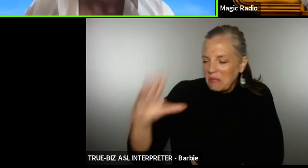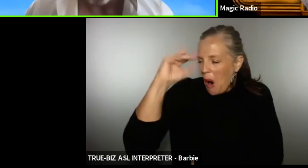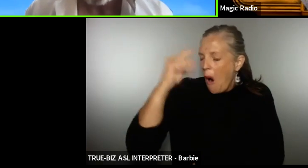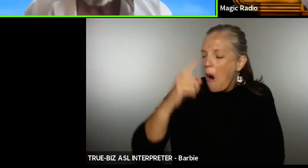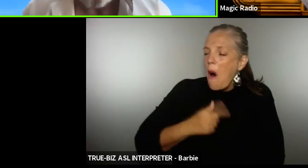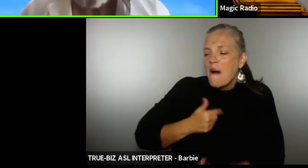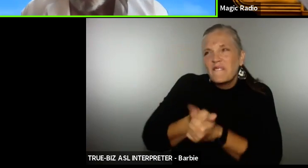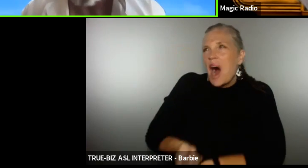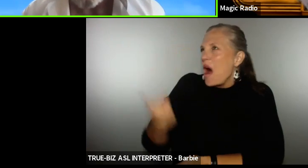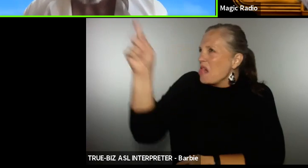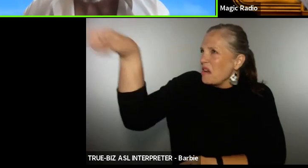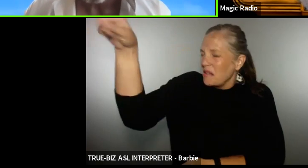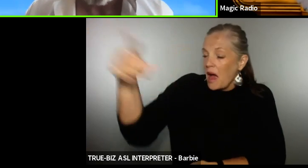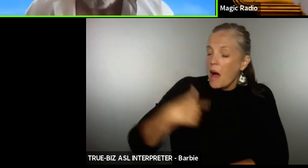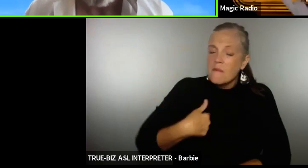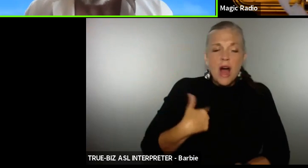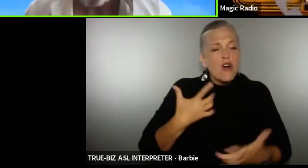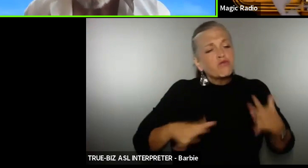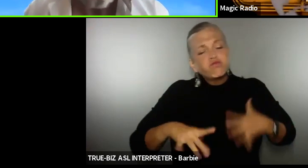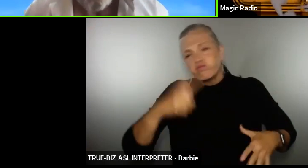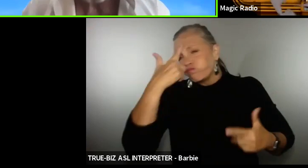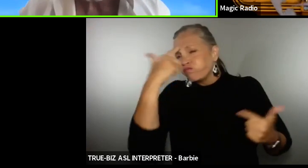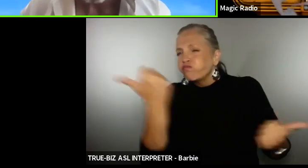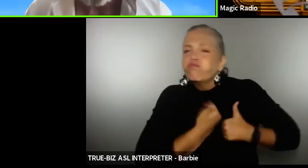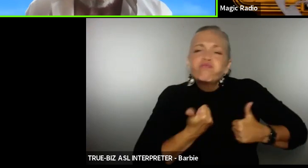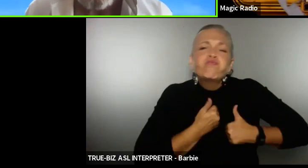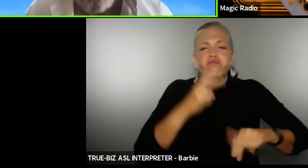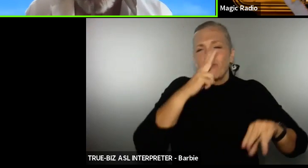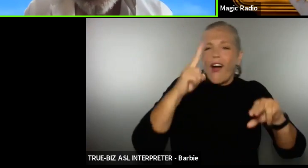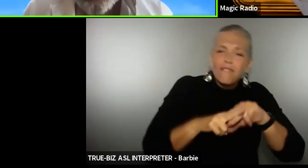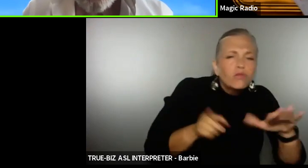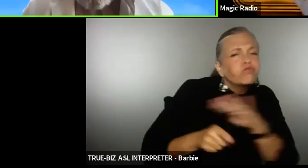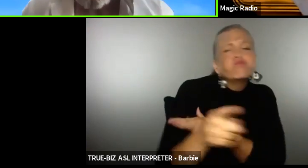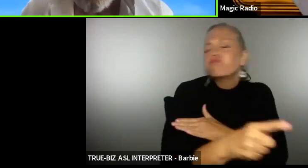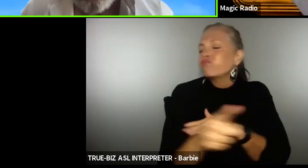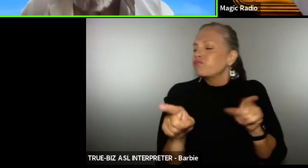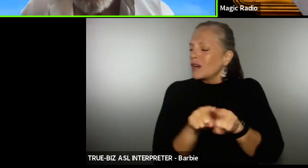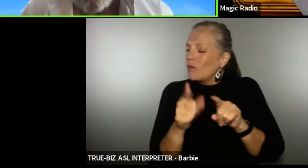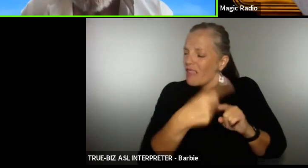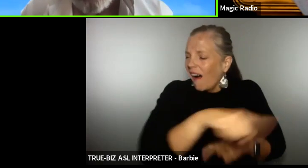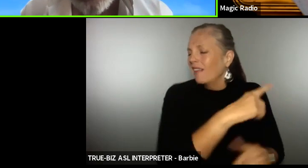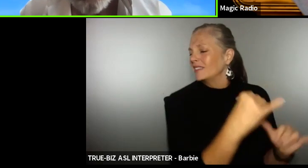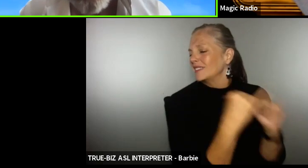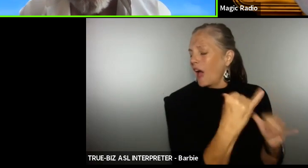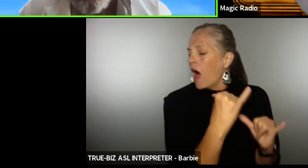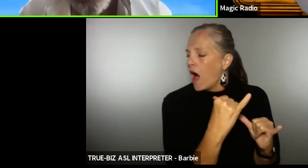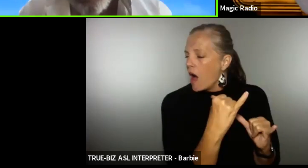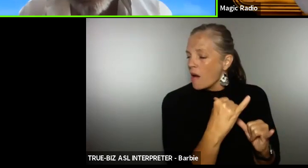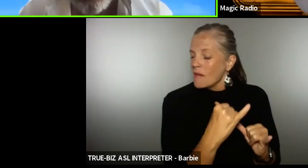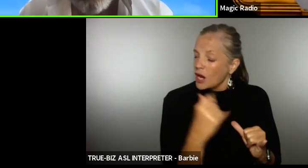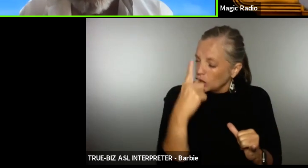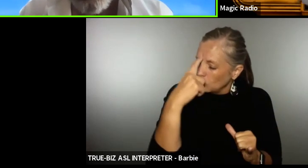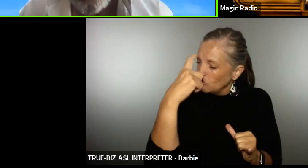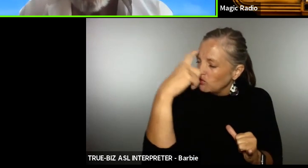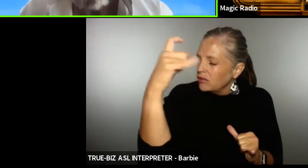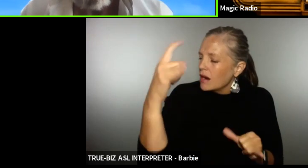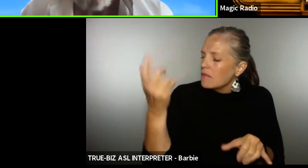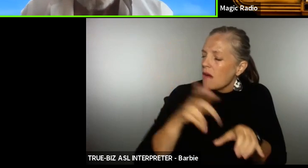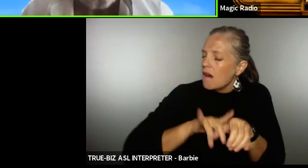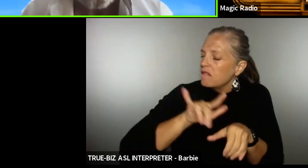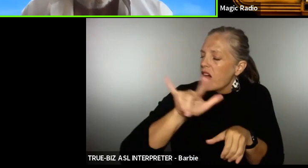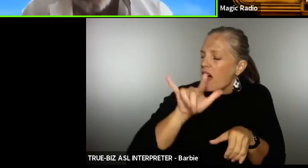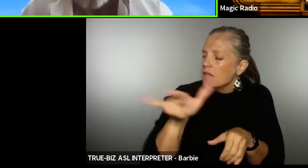you feel like no more adventures with others as adventurous as yourself no more dreams of flying an airplane